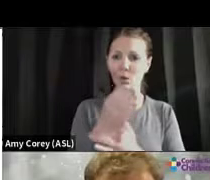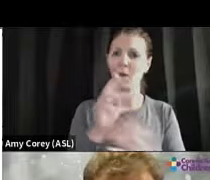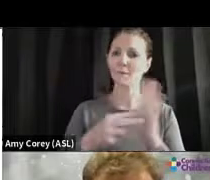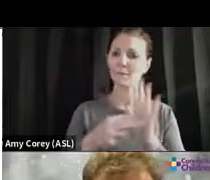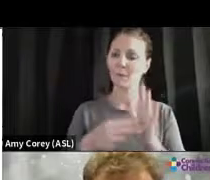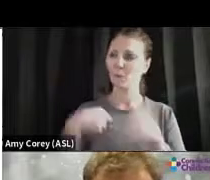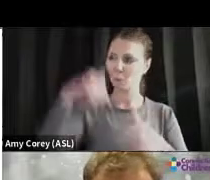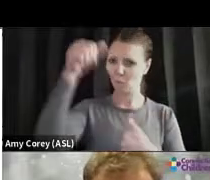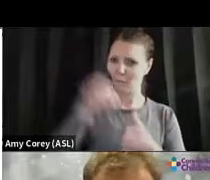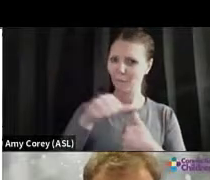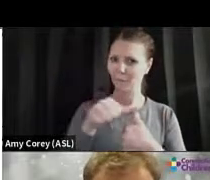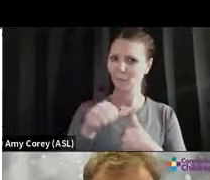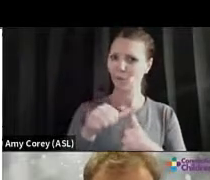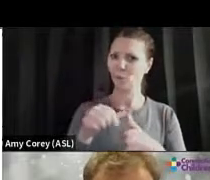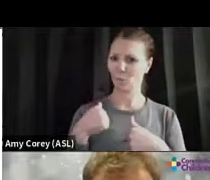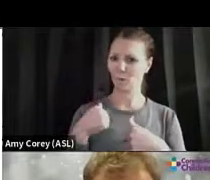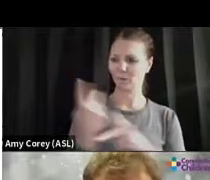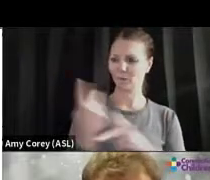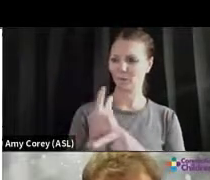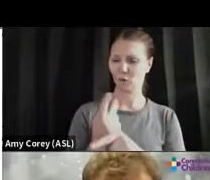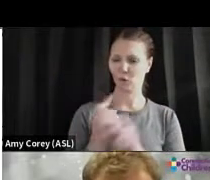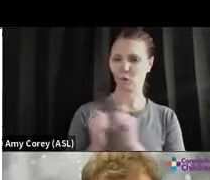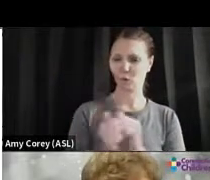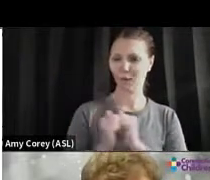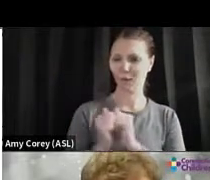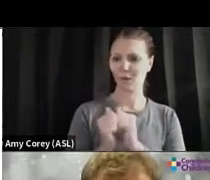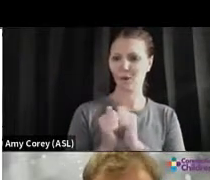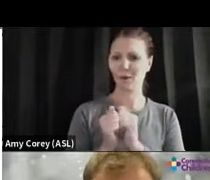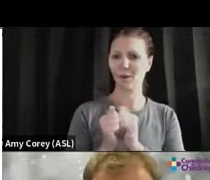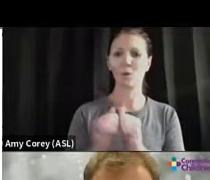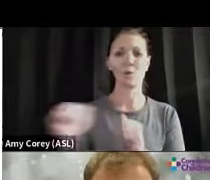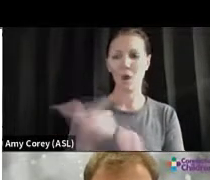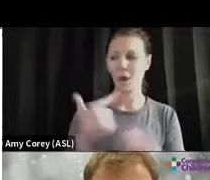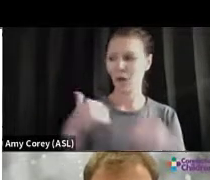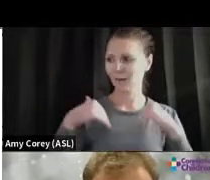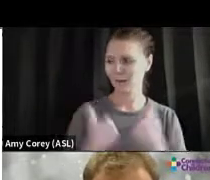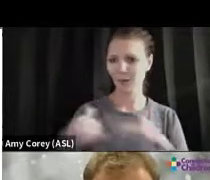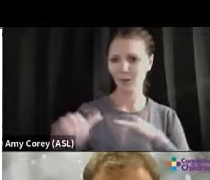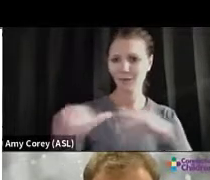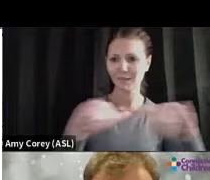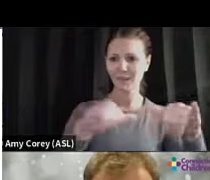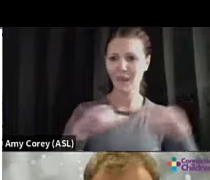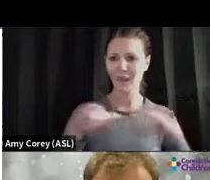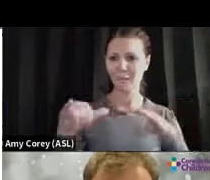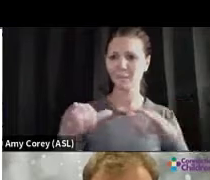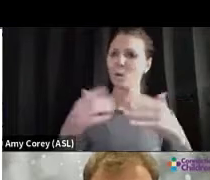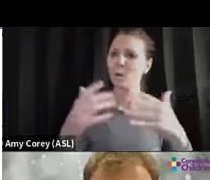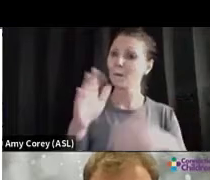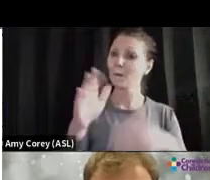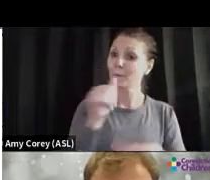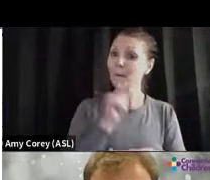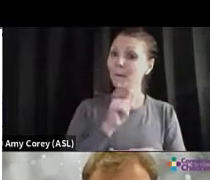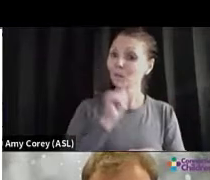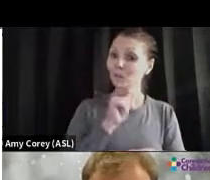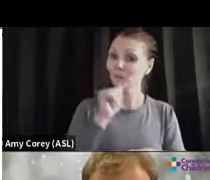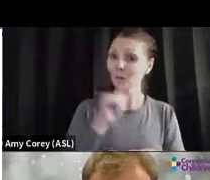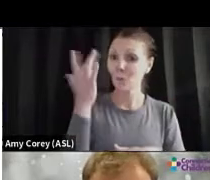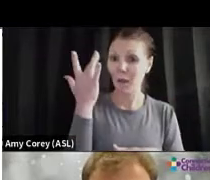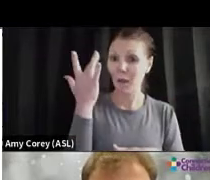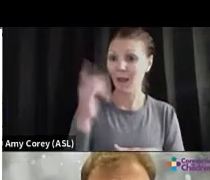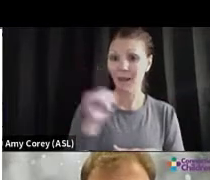remembering everyone's figuring this out too. And everyone else is tired too. We want to be patient because everybody's not just working at